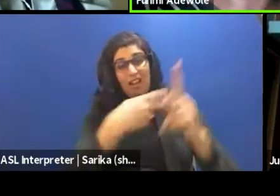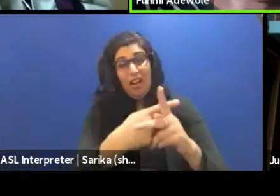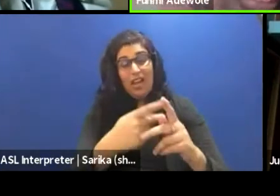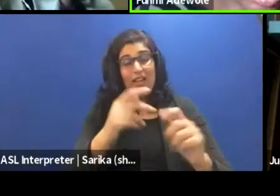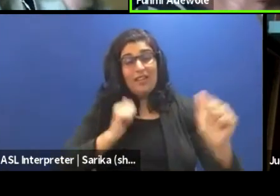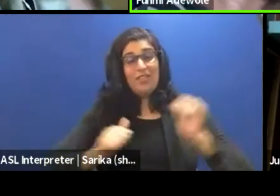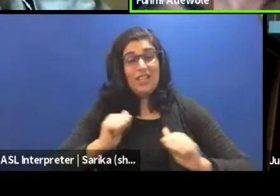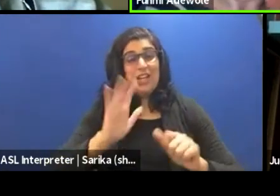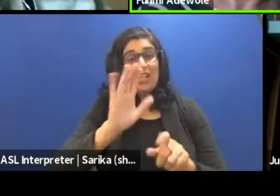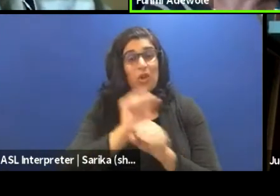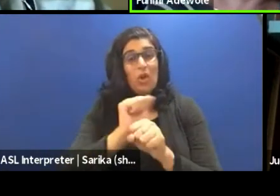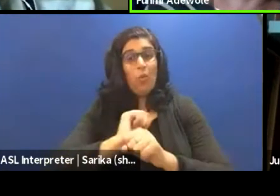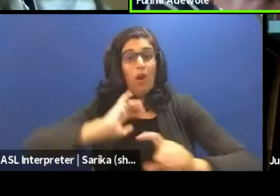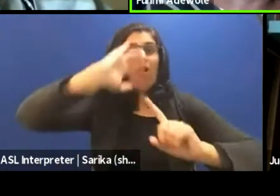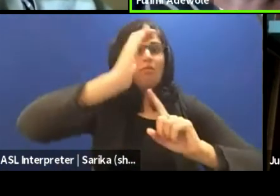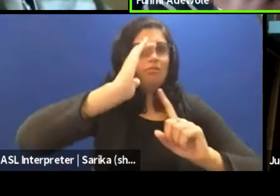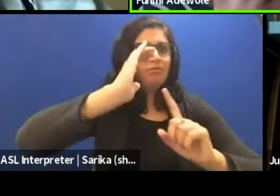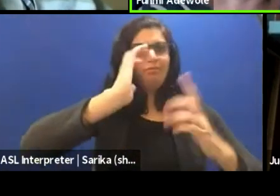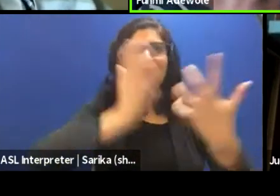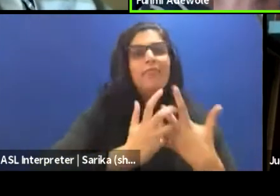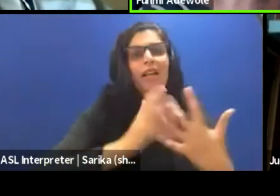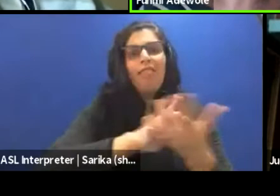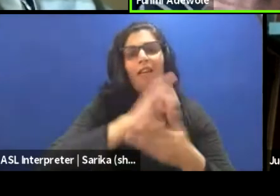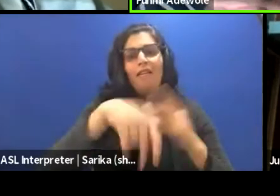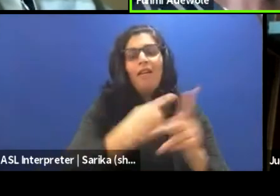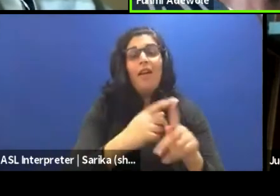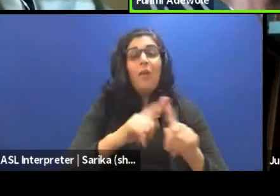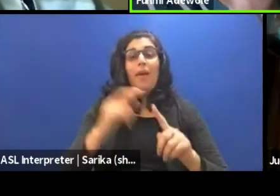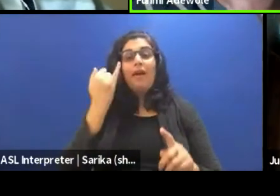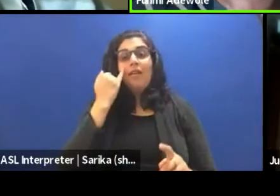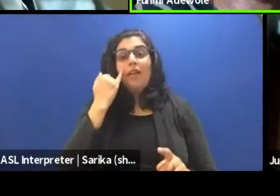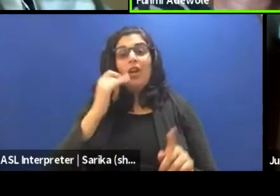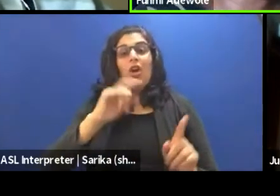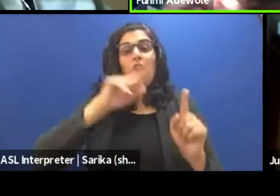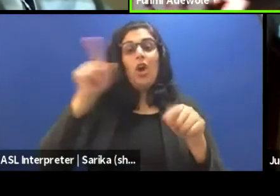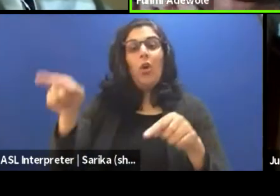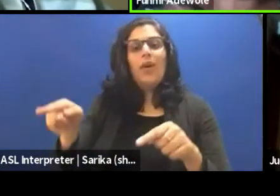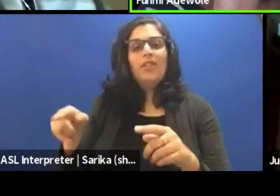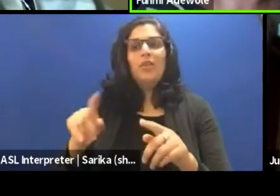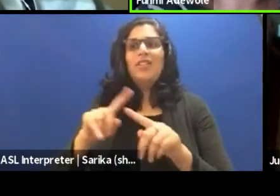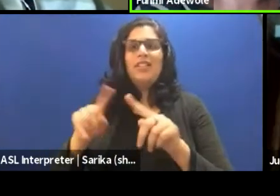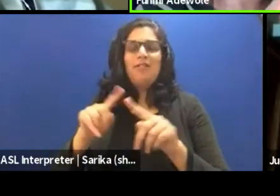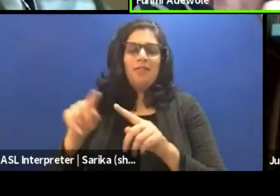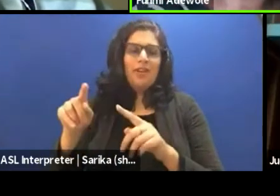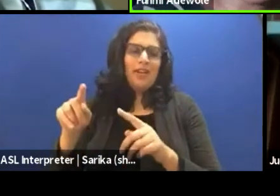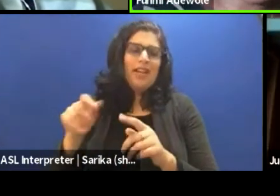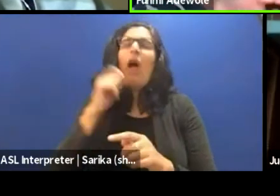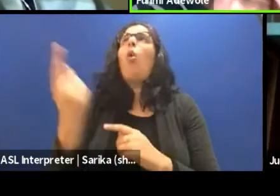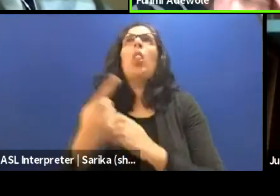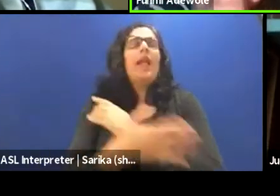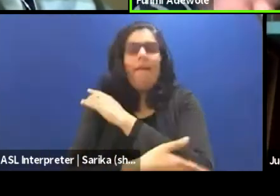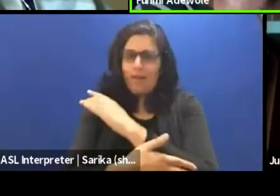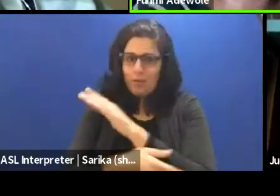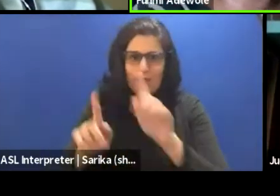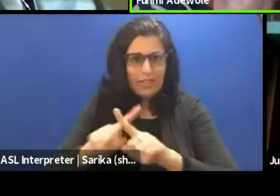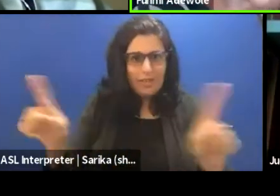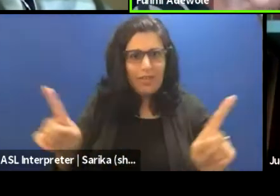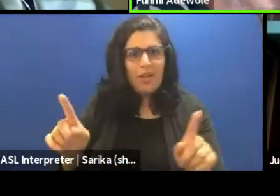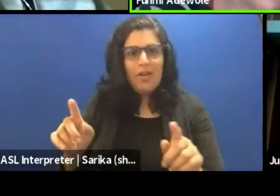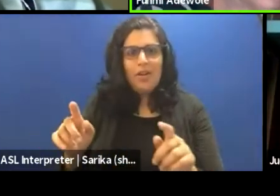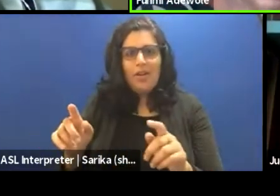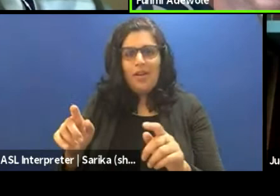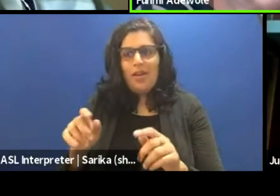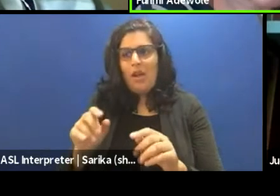fits into that genre. But if you're going to a different circuit, so it's not just country, different circuits, I'm going to fringe